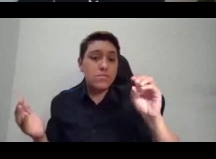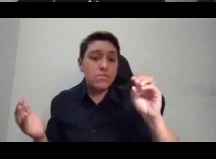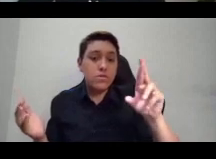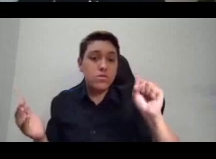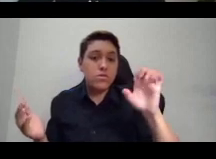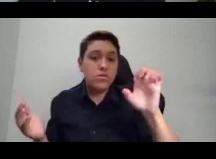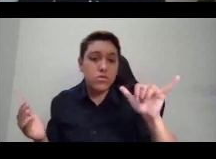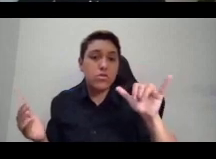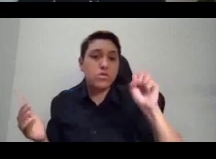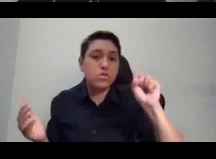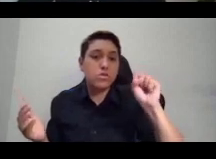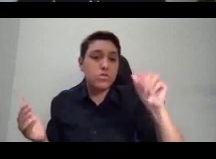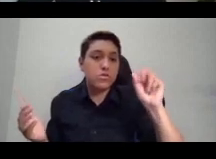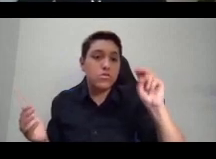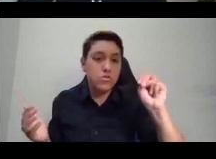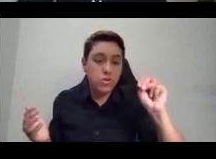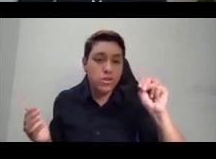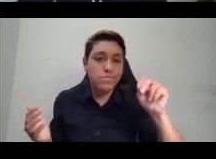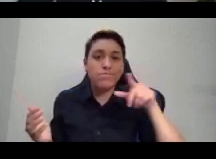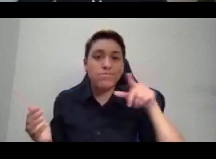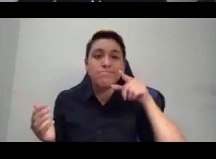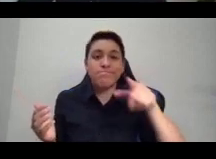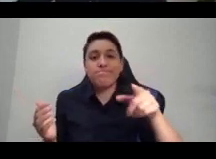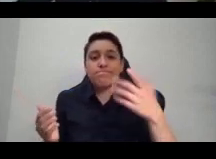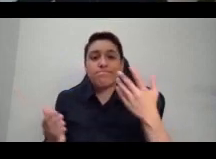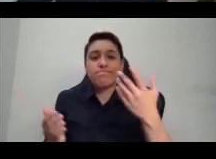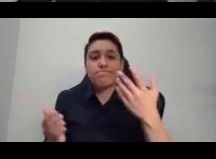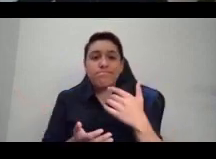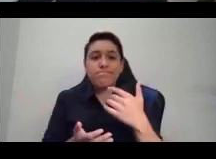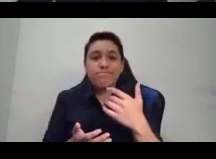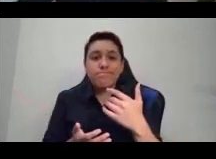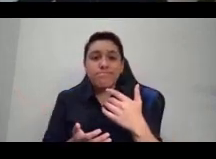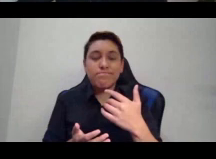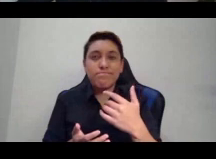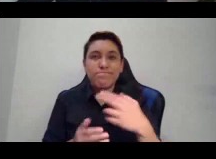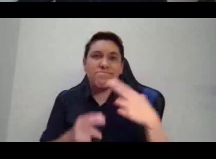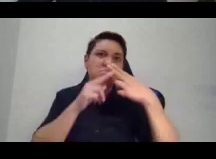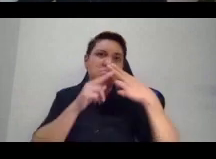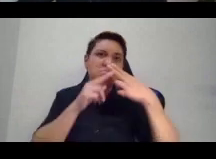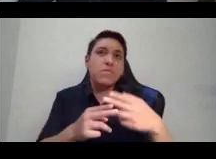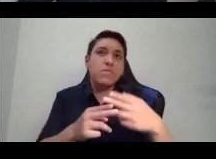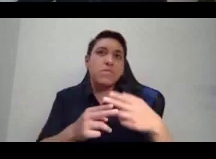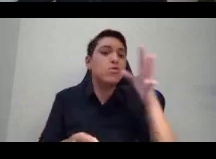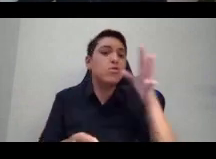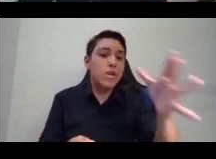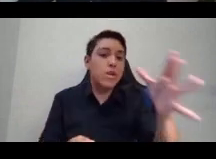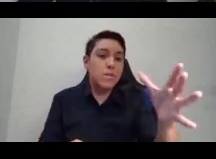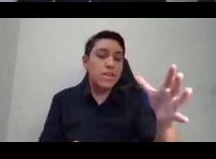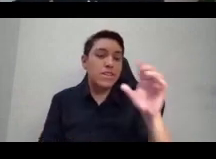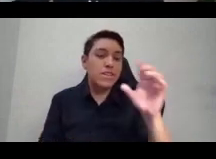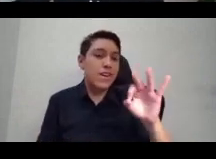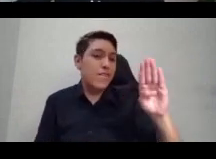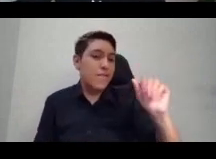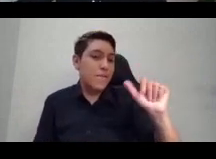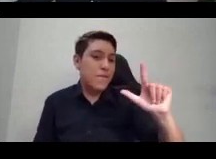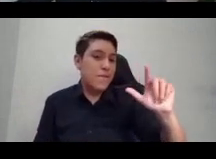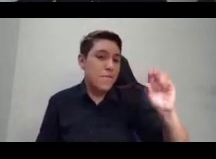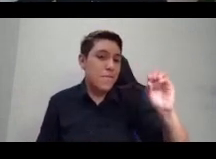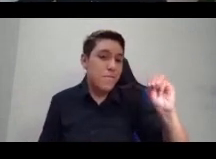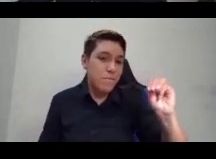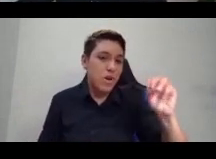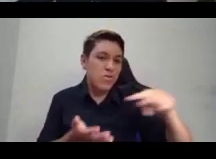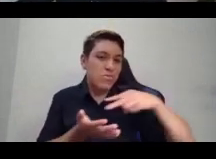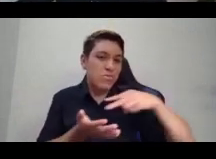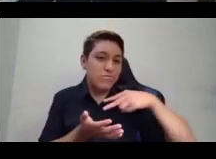She was born right before slavery ended around my hometown, actually,